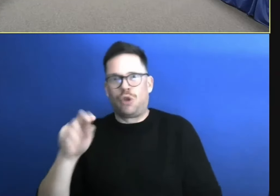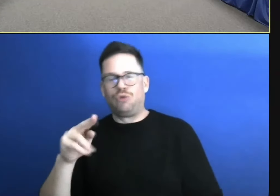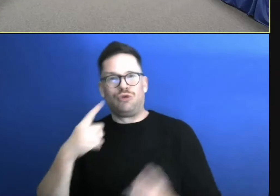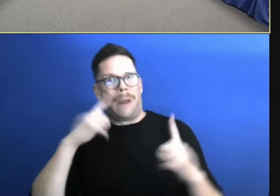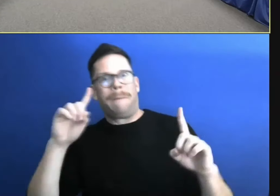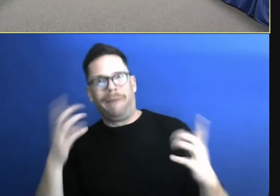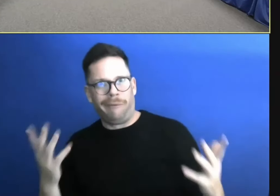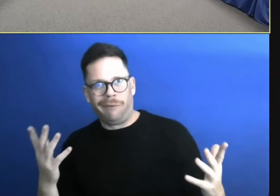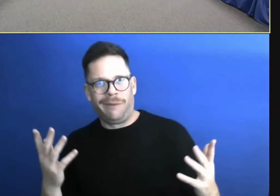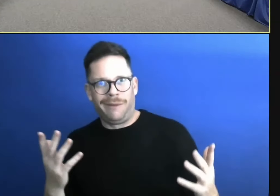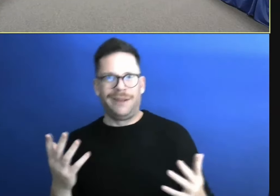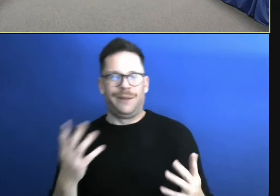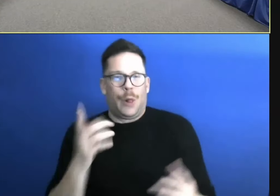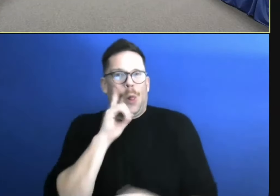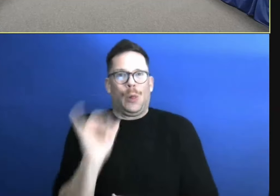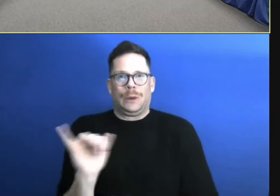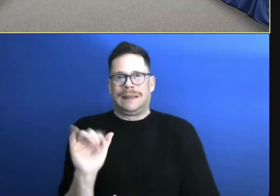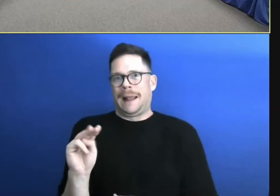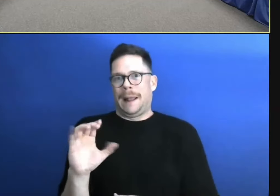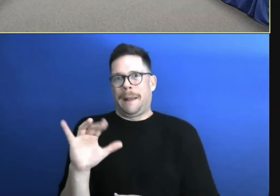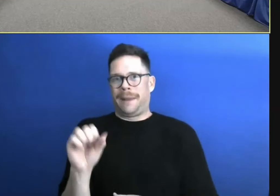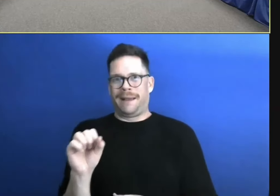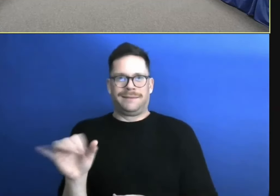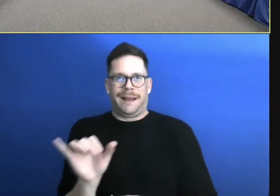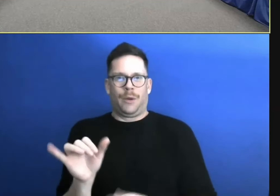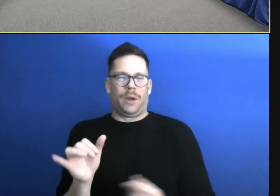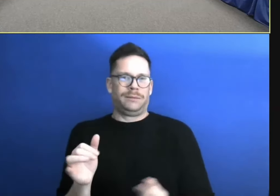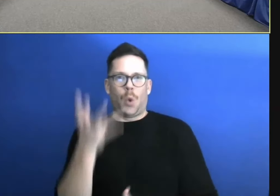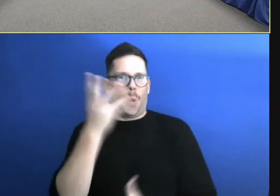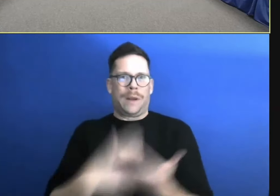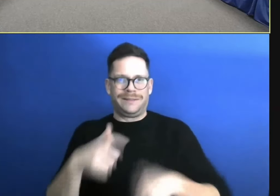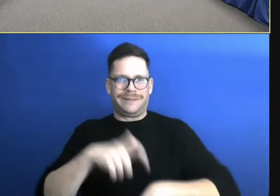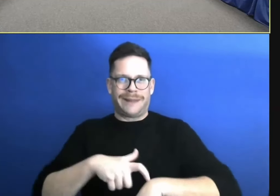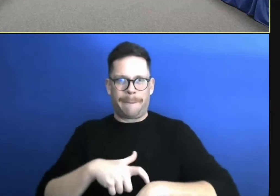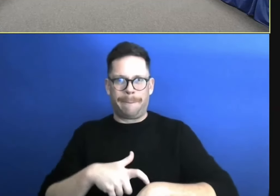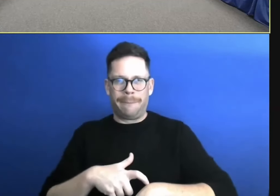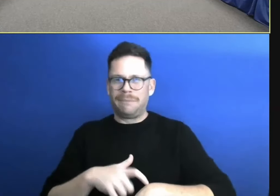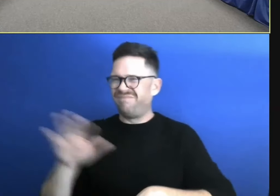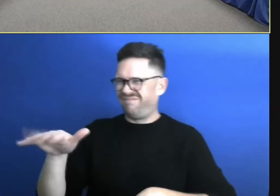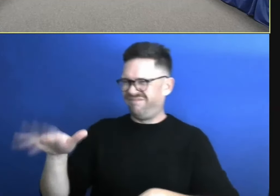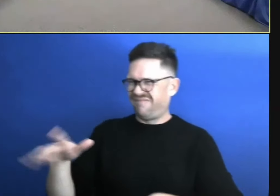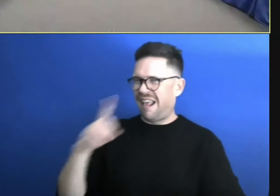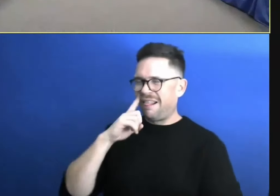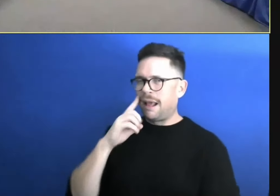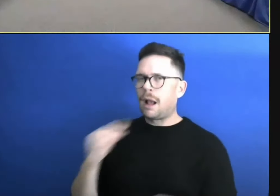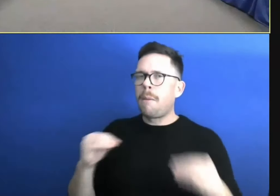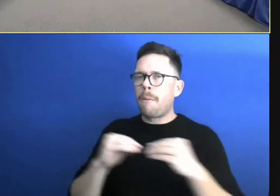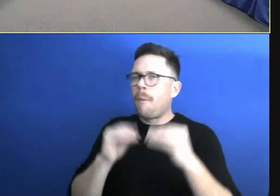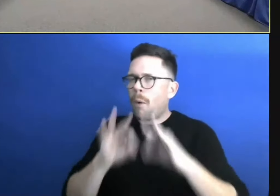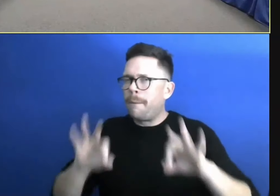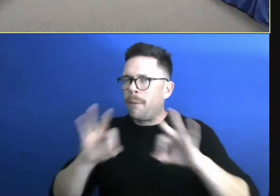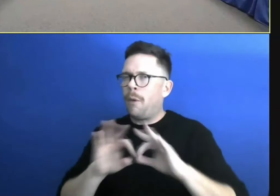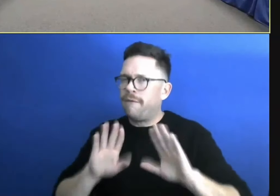just wasting our time? I think you'd be better off, Mr. Chairman, on issues that are key to the public schools and community to the